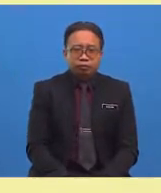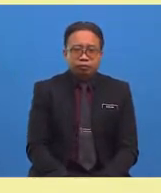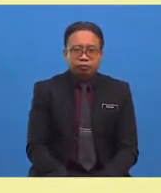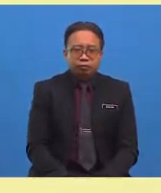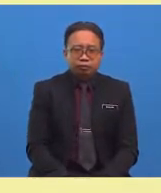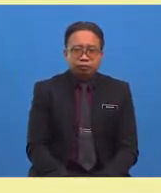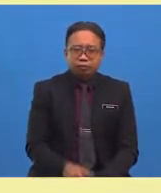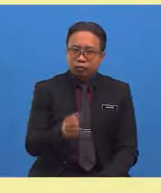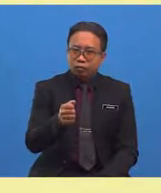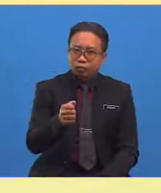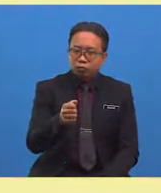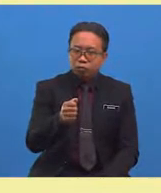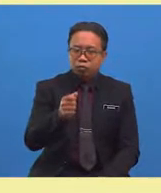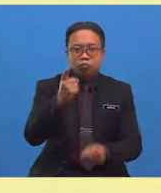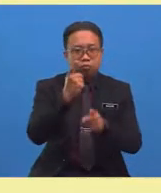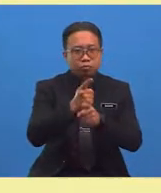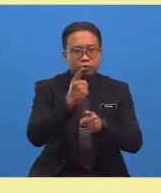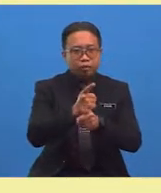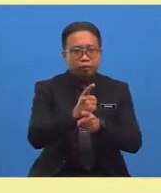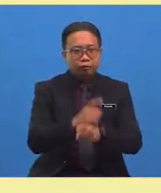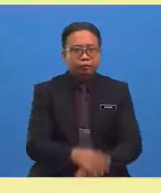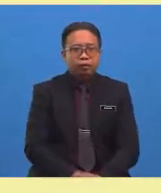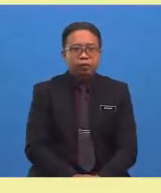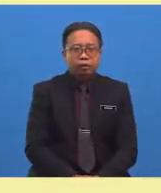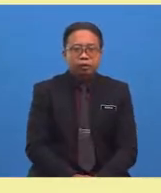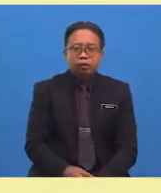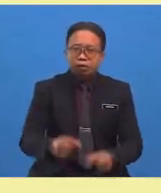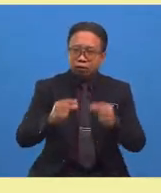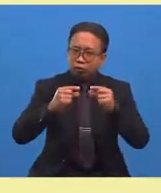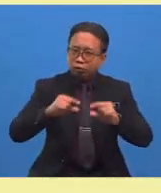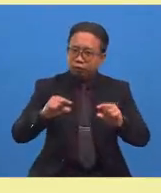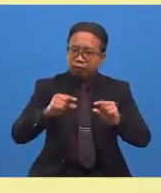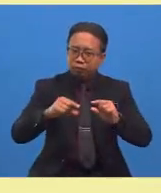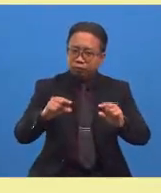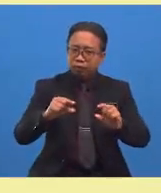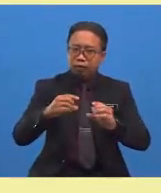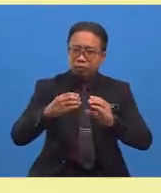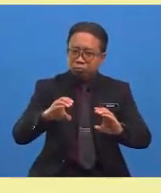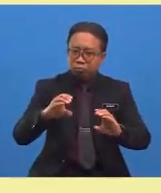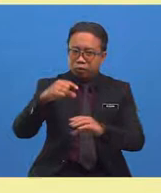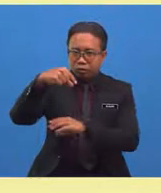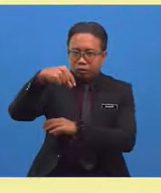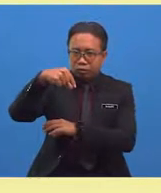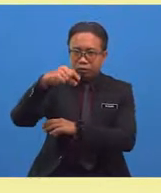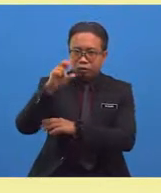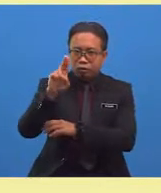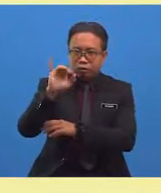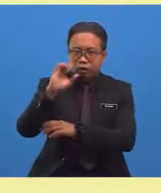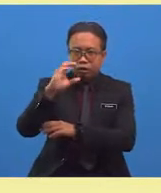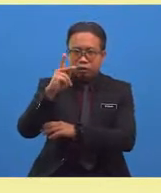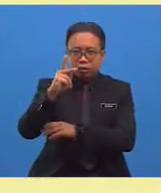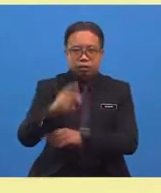You are absolutely right. Quick. That was a quick ride.